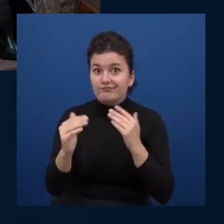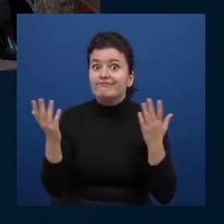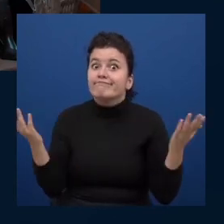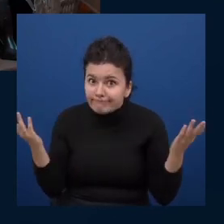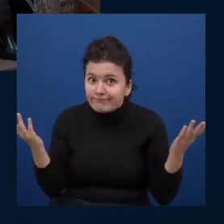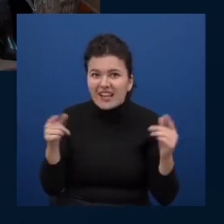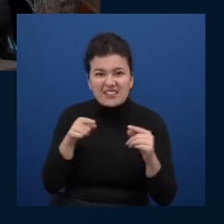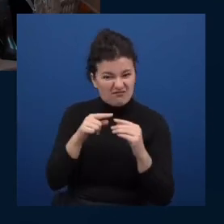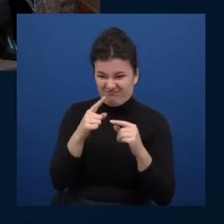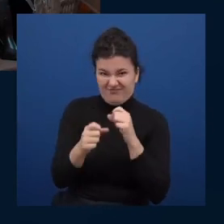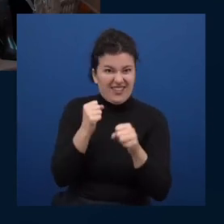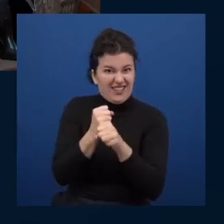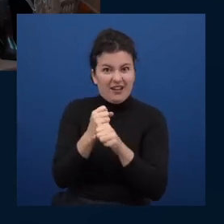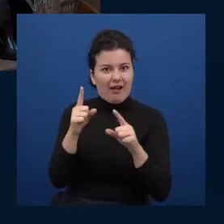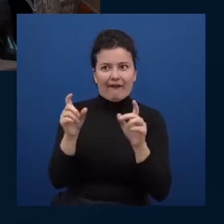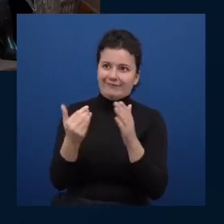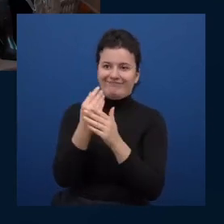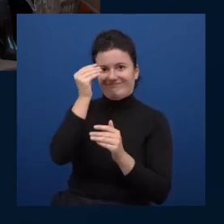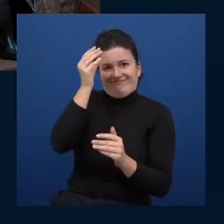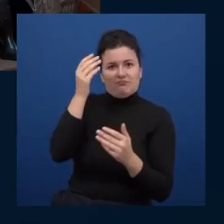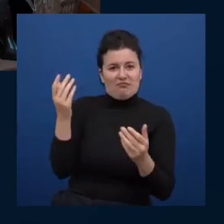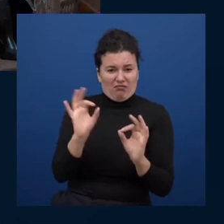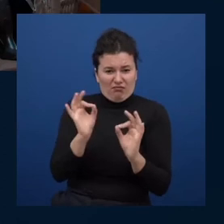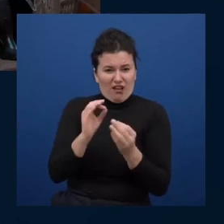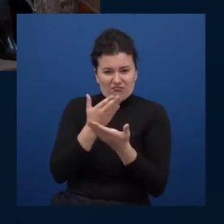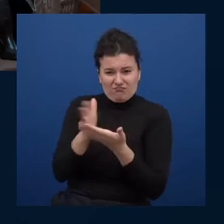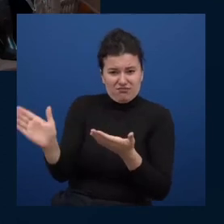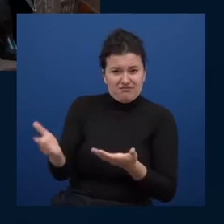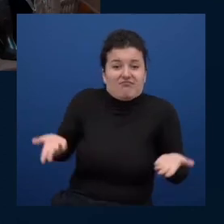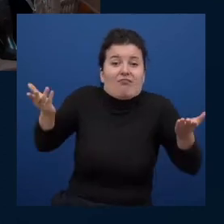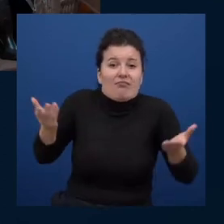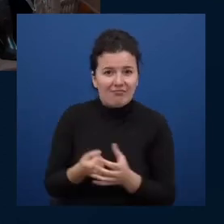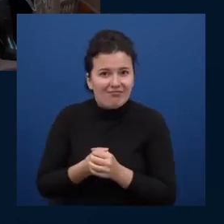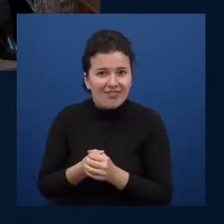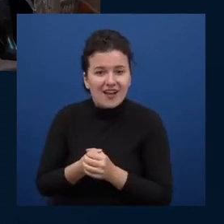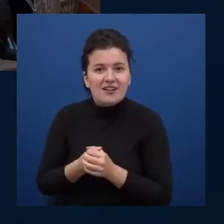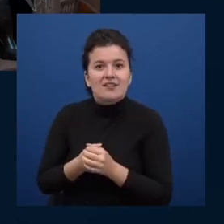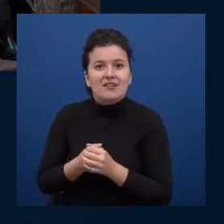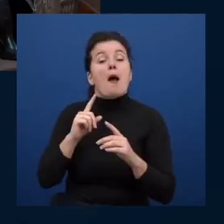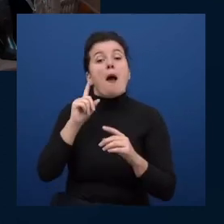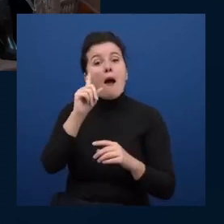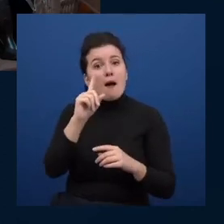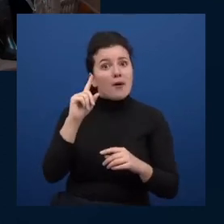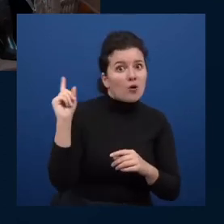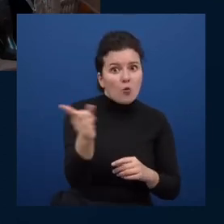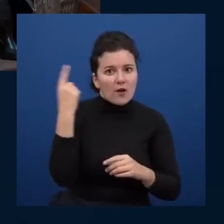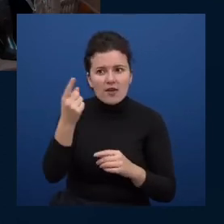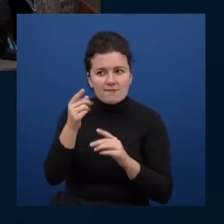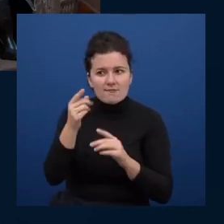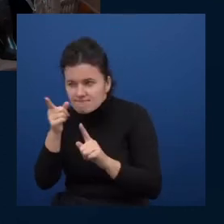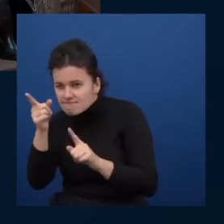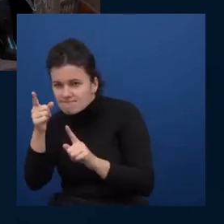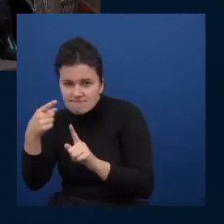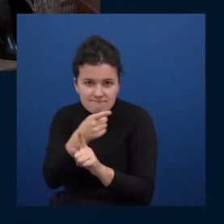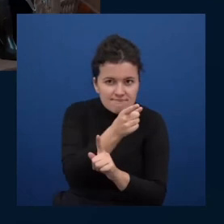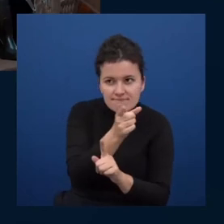really count from an experience perspective but if we apply kind of intentionality and deliberate practice i think